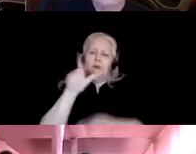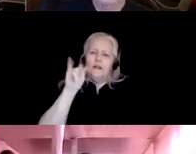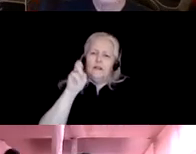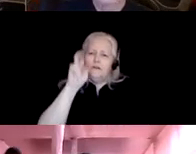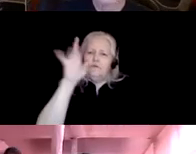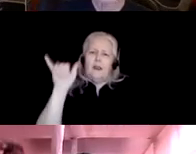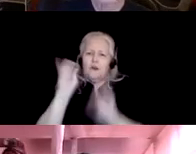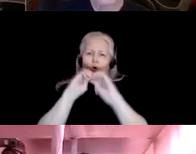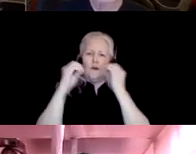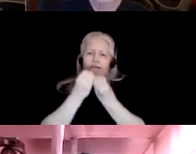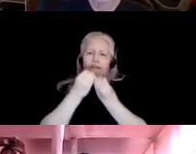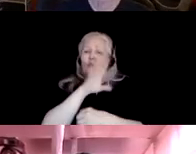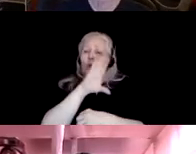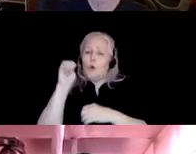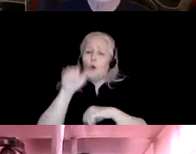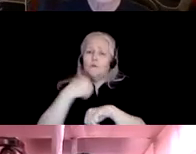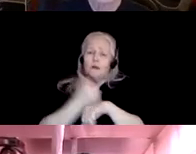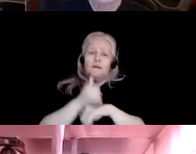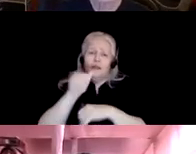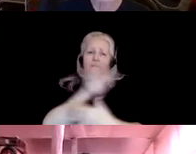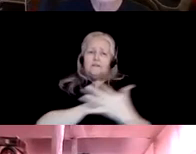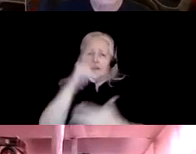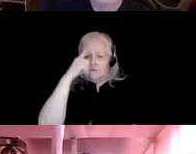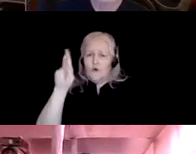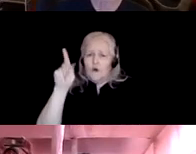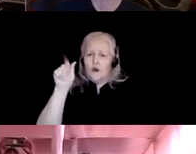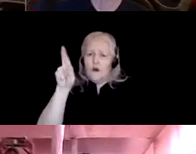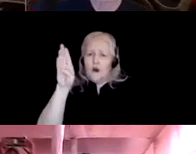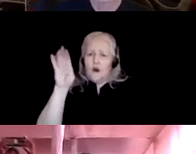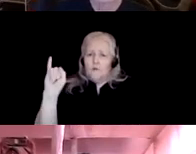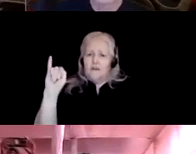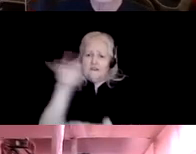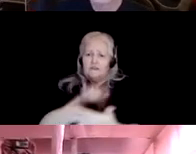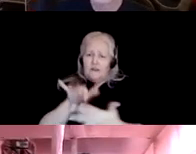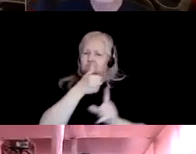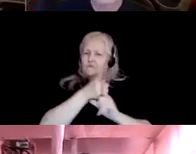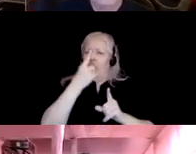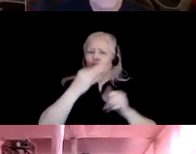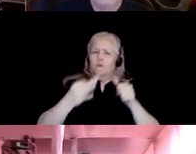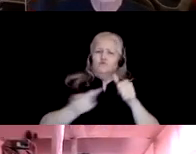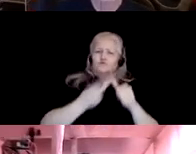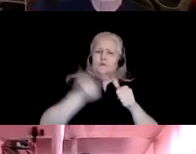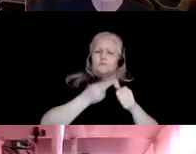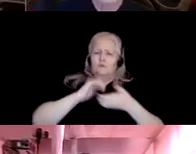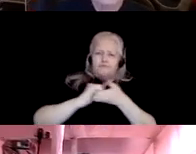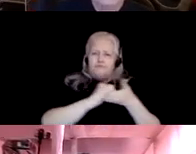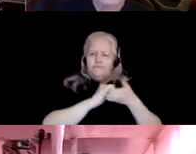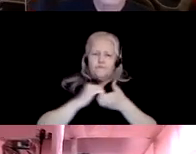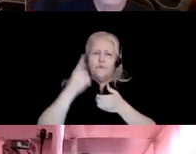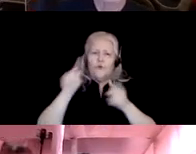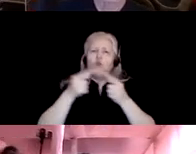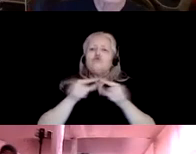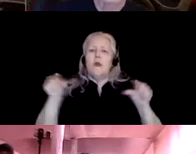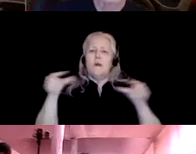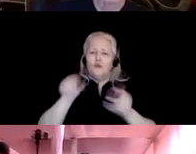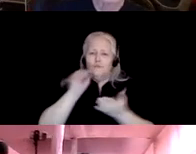co-founded the Center for Karbi Studies. He was the primary Karbi collaborator for a Grammar of Karbi, which